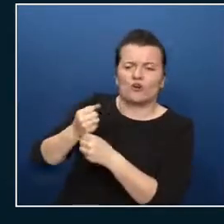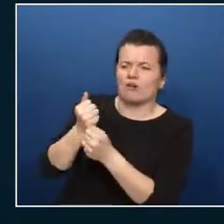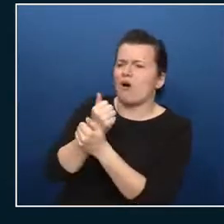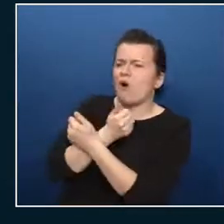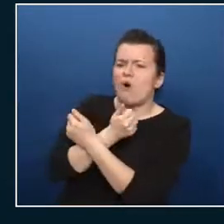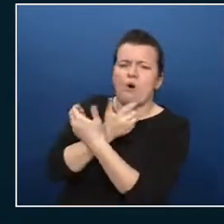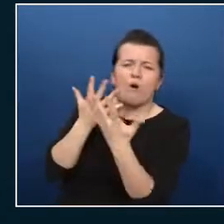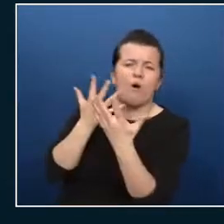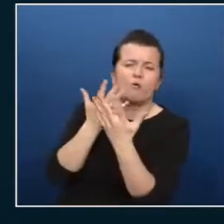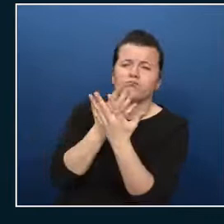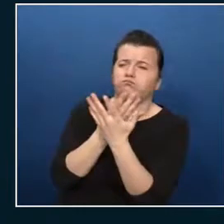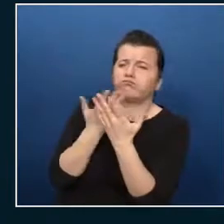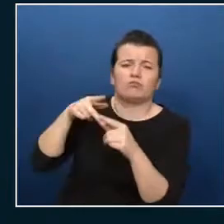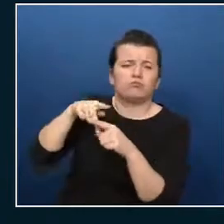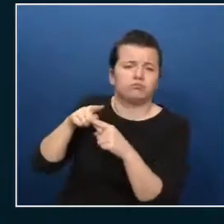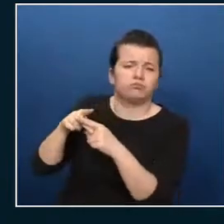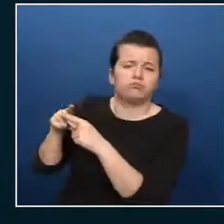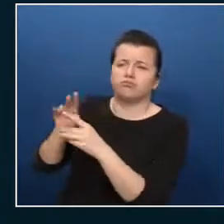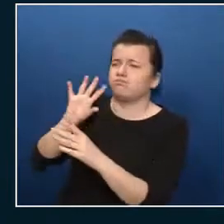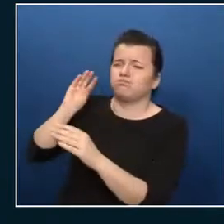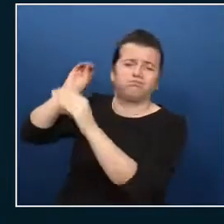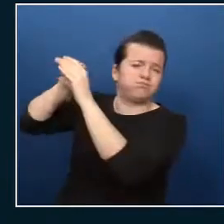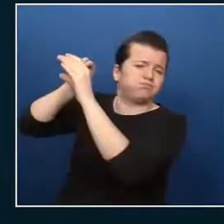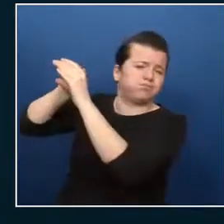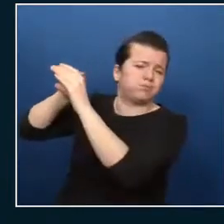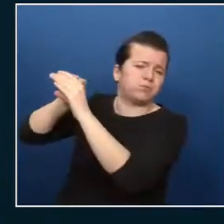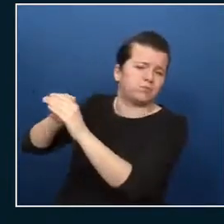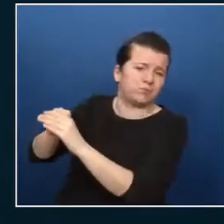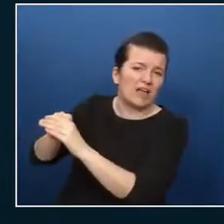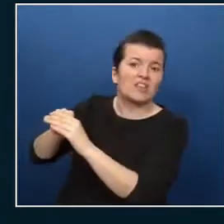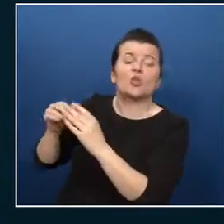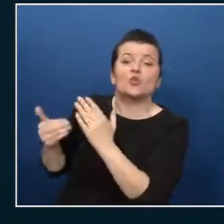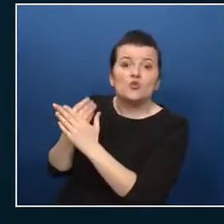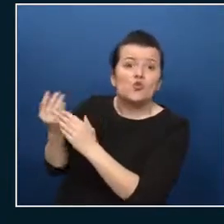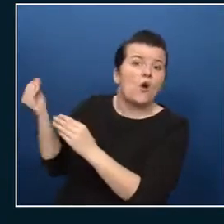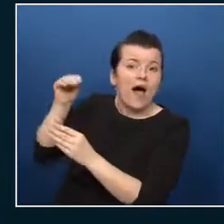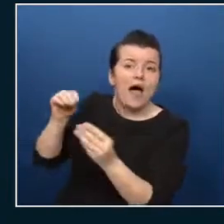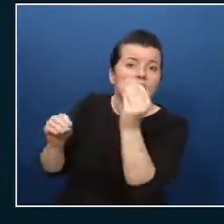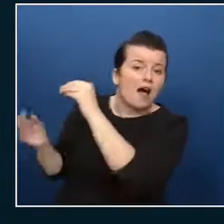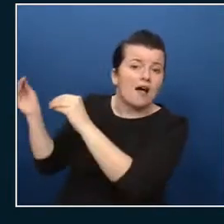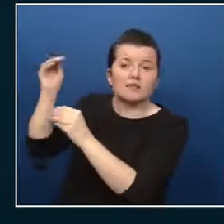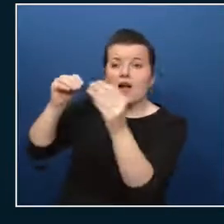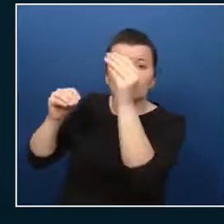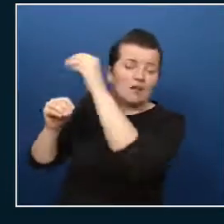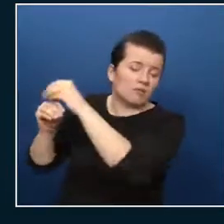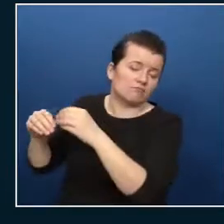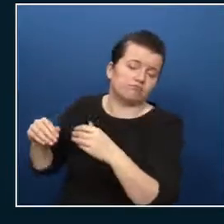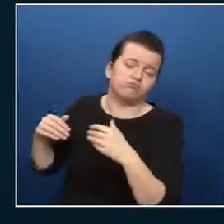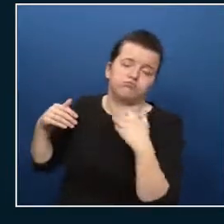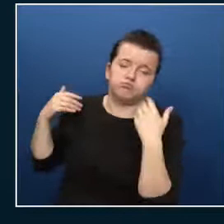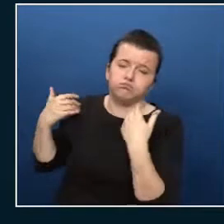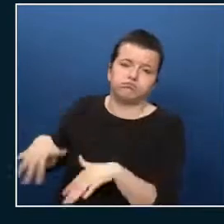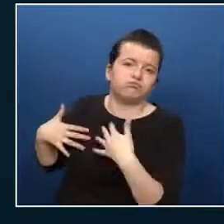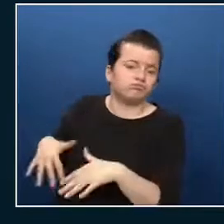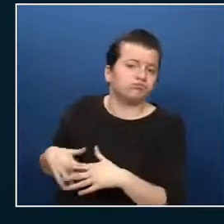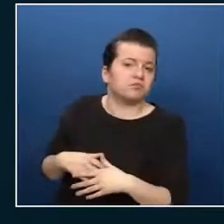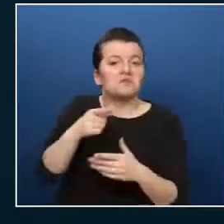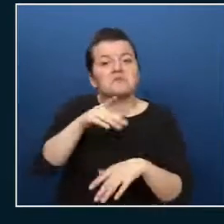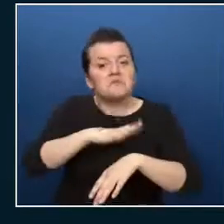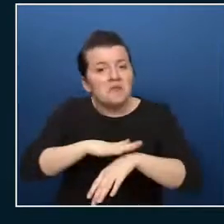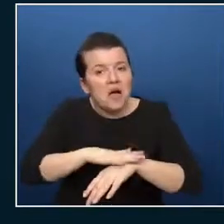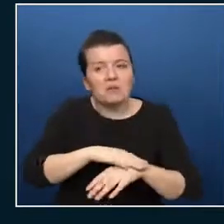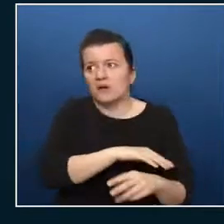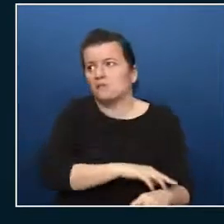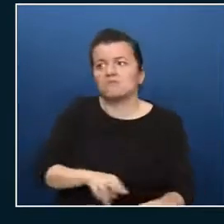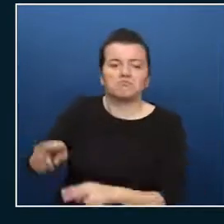they're still building on top of that so I just just take some time go to the cloud adoption framework and automatically you will go to the well